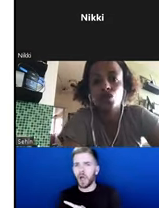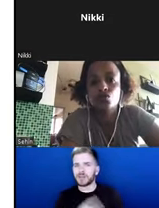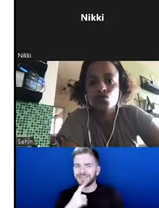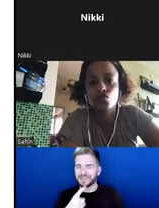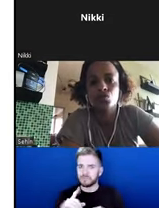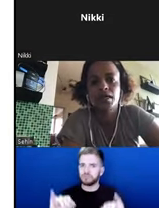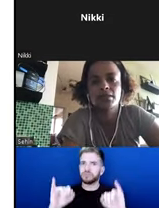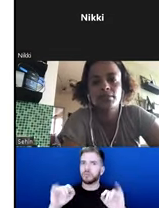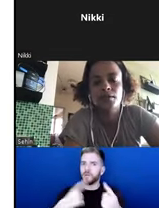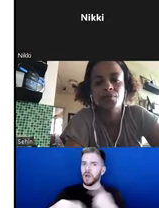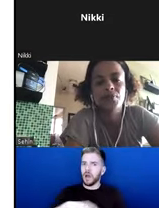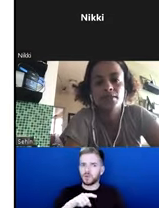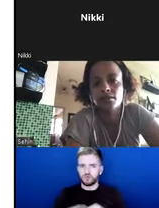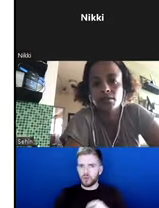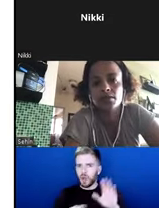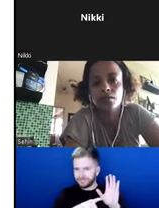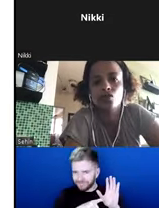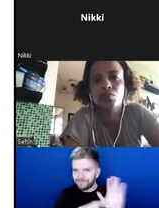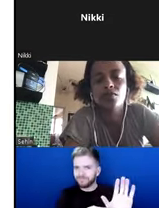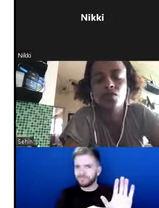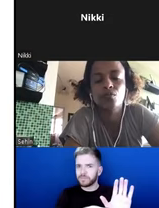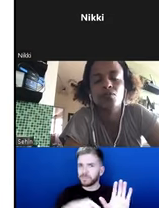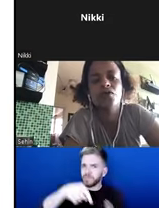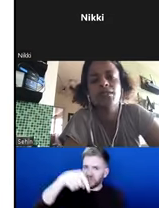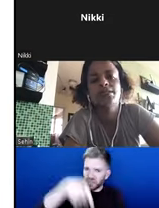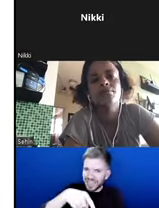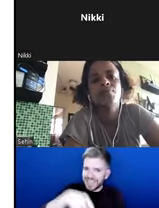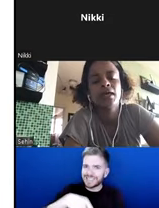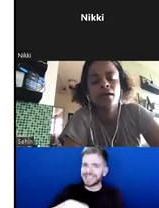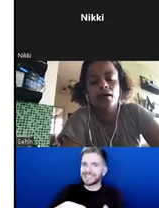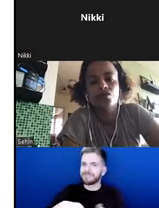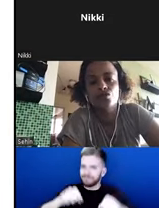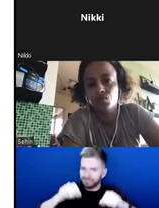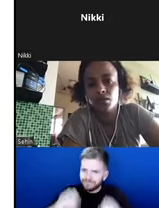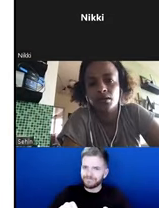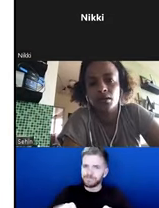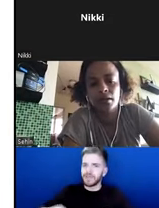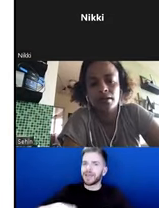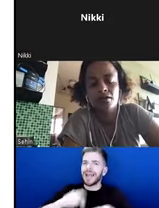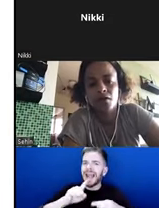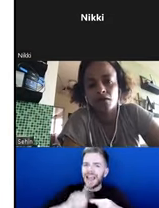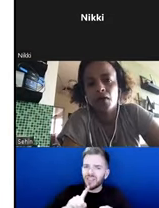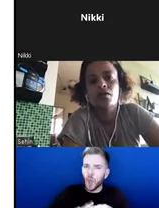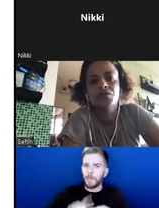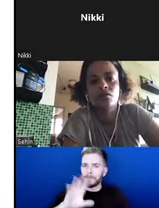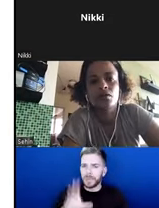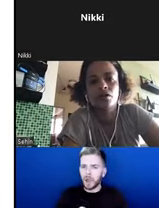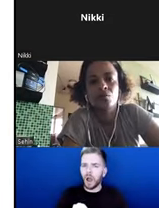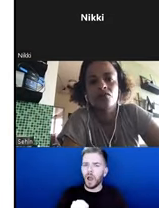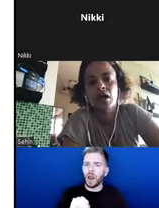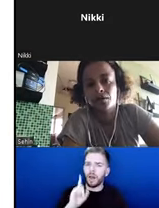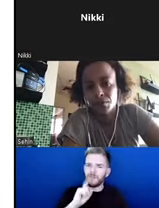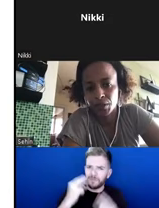try to show that this is an Ethiopian feminism and it's rooted in African values and